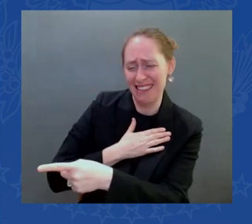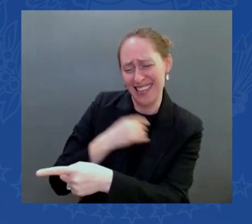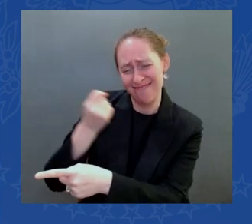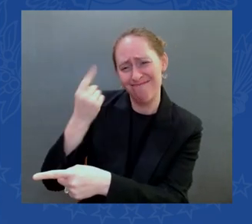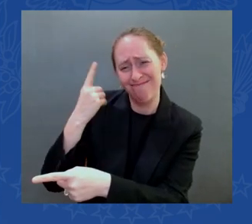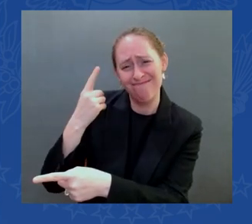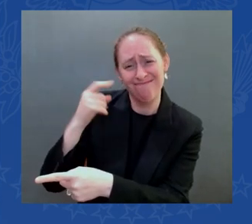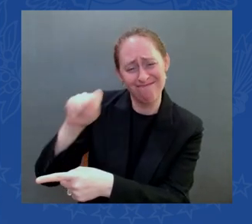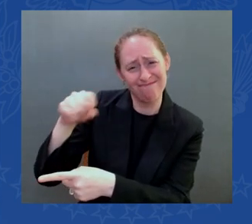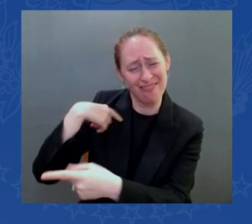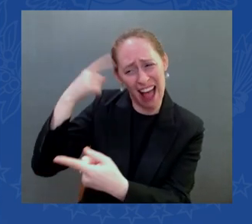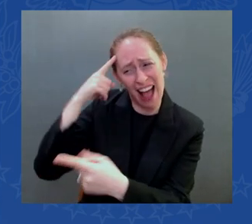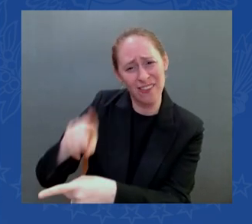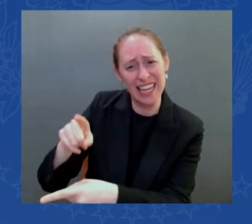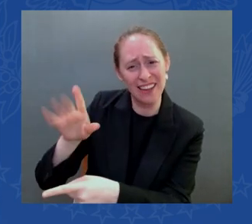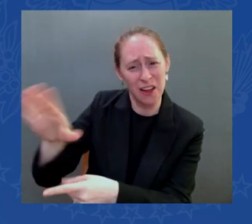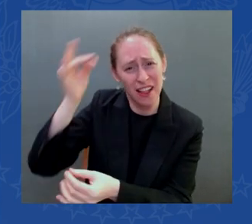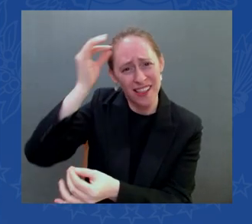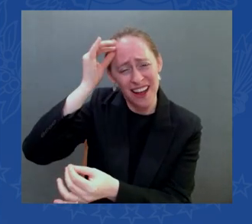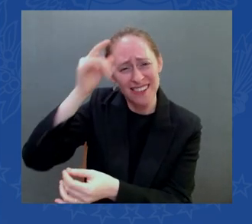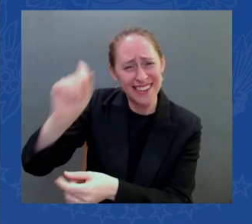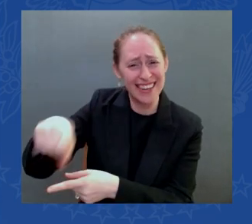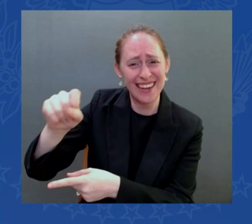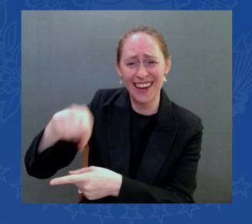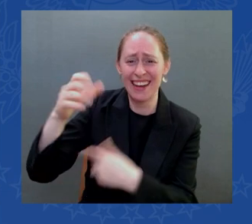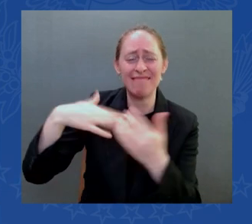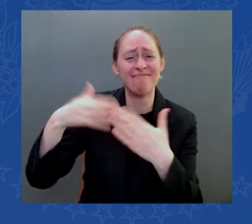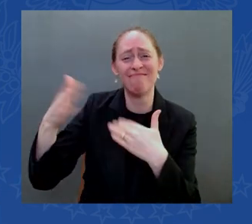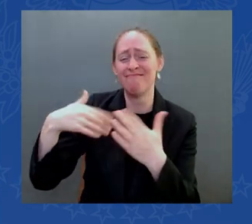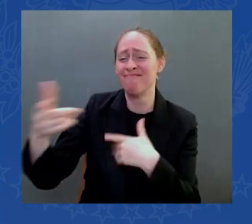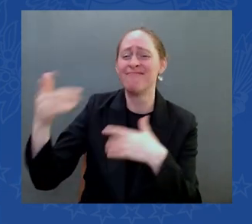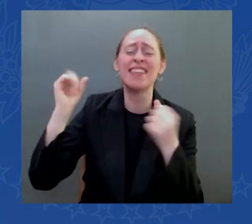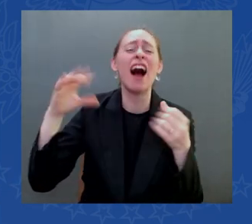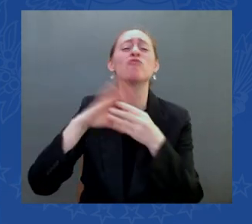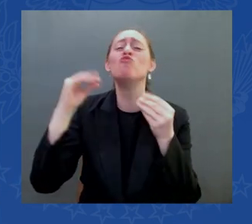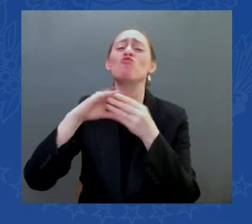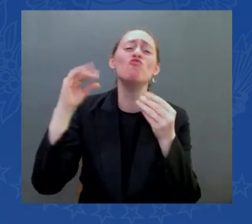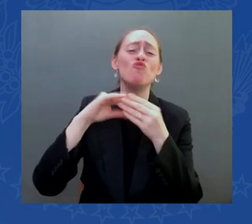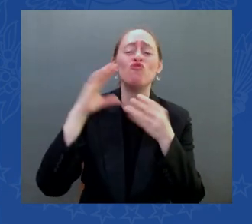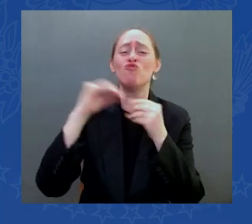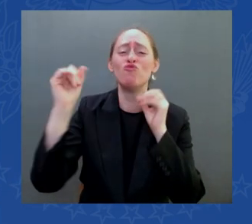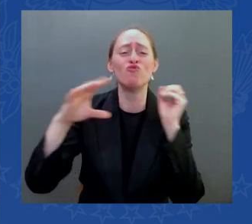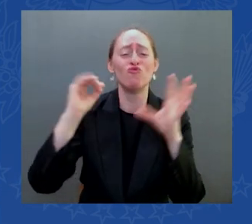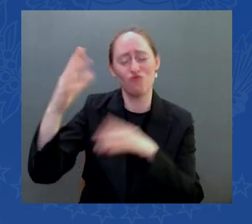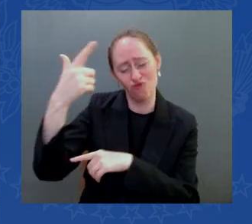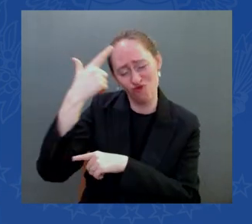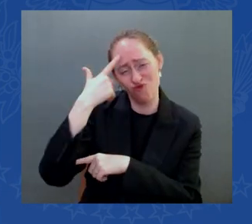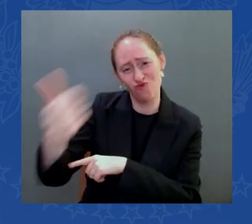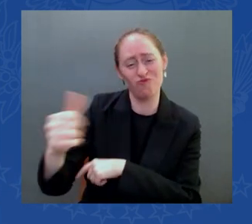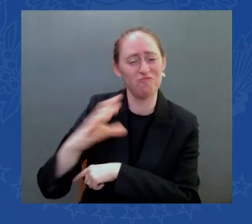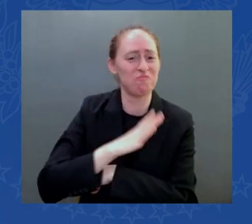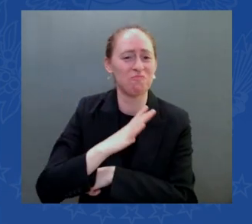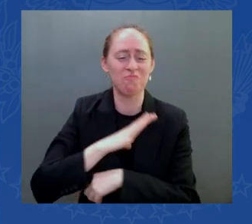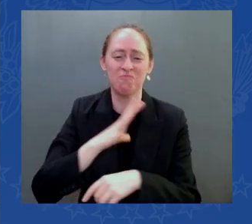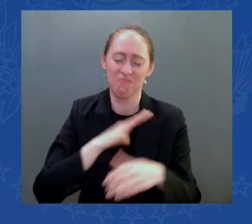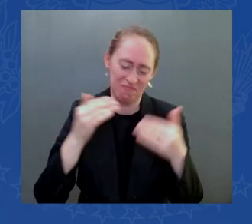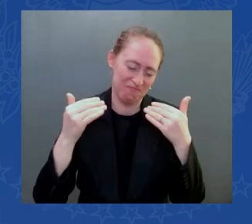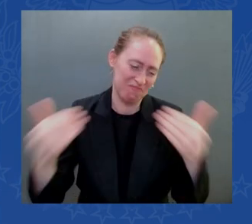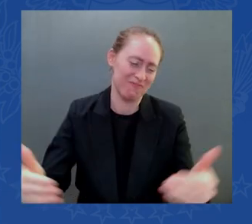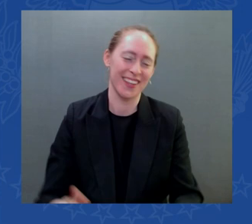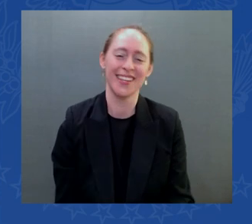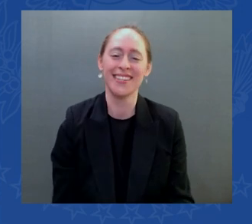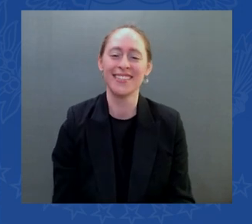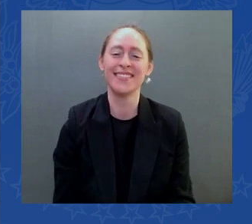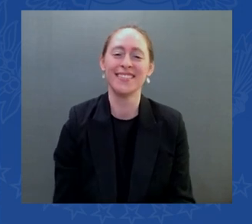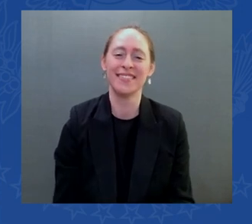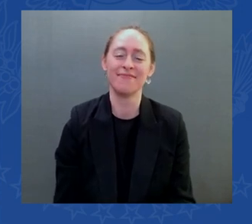about it and but Chris thank you for all the work you did and you did a hell of a lot of work to get this done and always